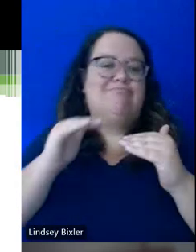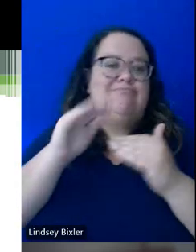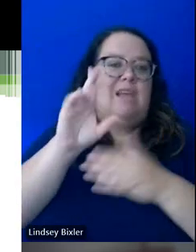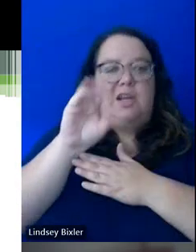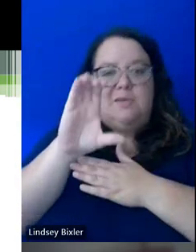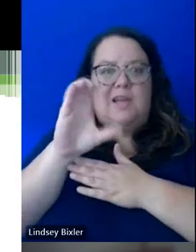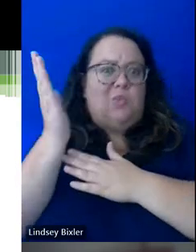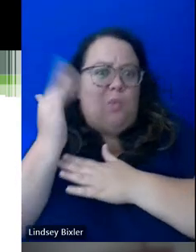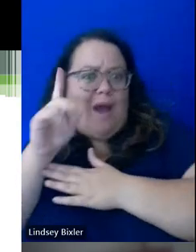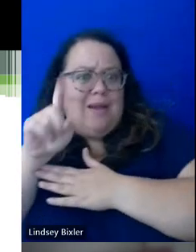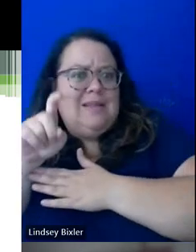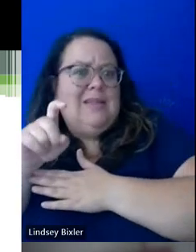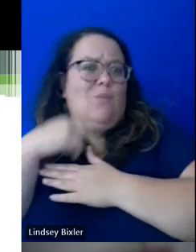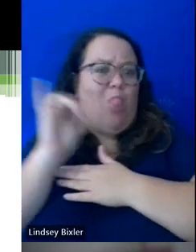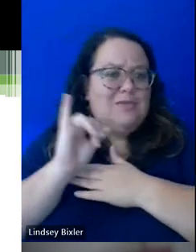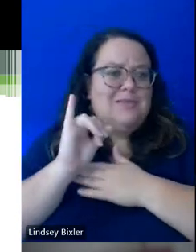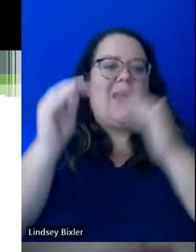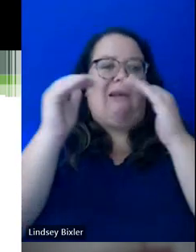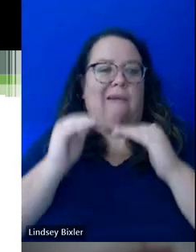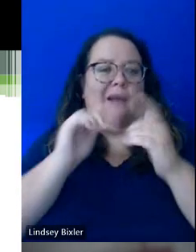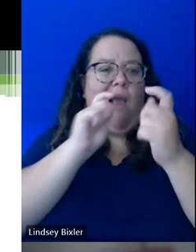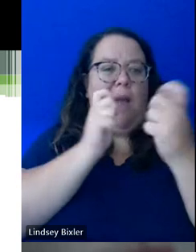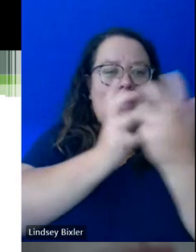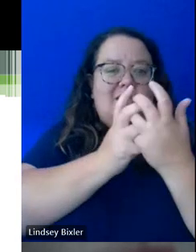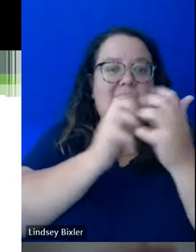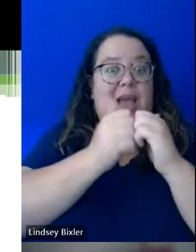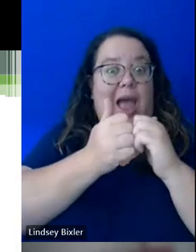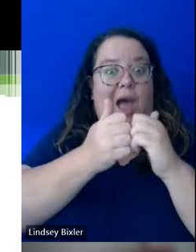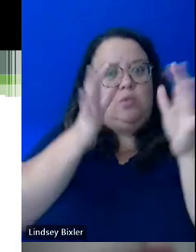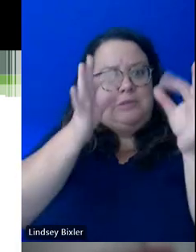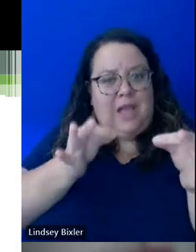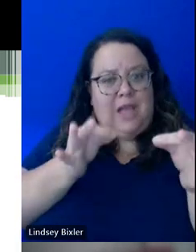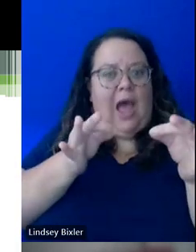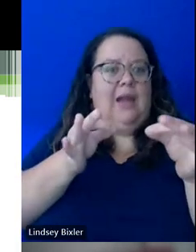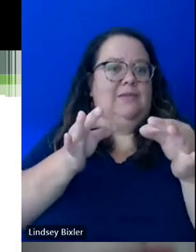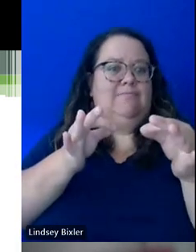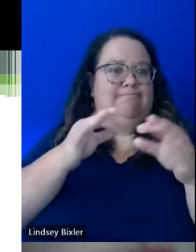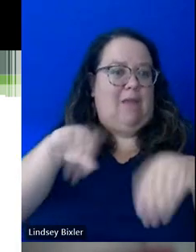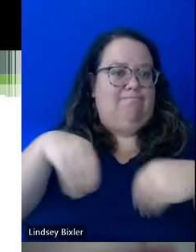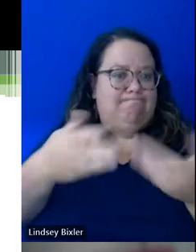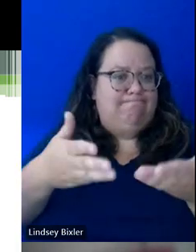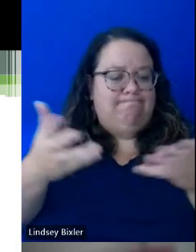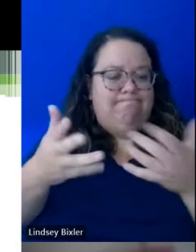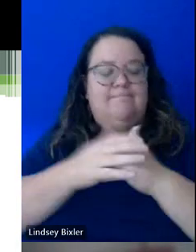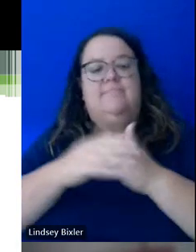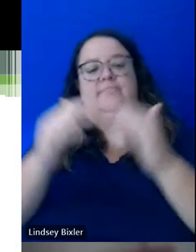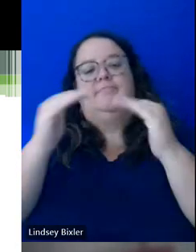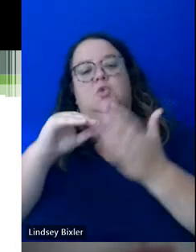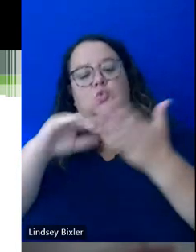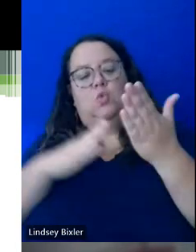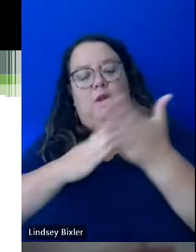accommodations, how they're determined, and what they will accomplish. Our student rights and responsibilities.